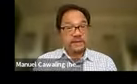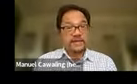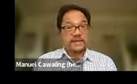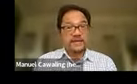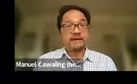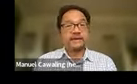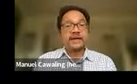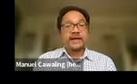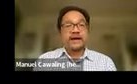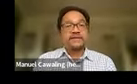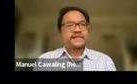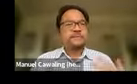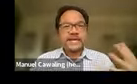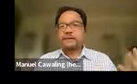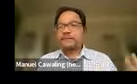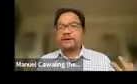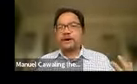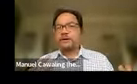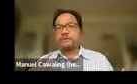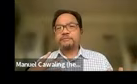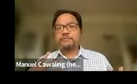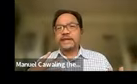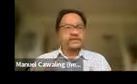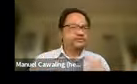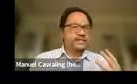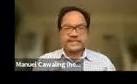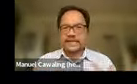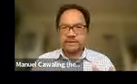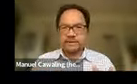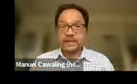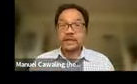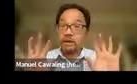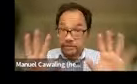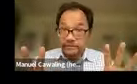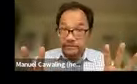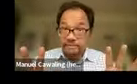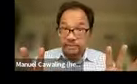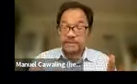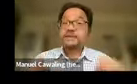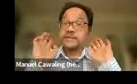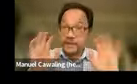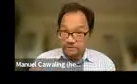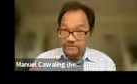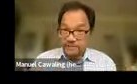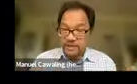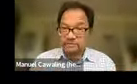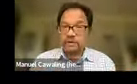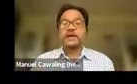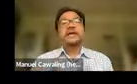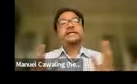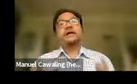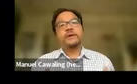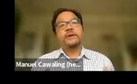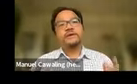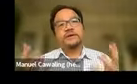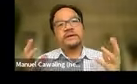campaign in King County, uh, that speaking about our industry sustainability, although very important, and that drives community growth